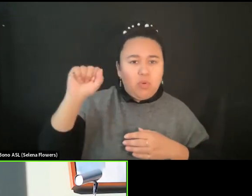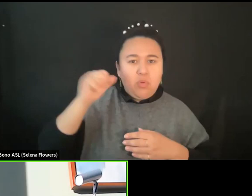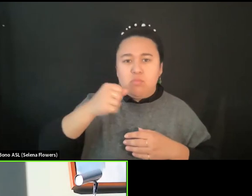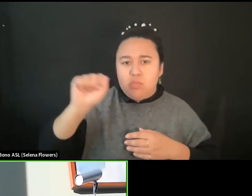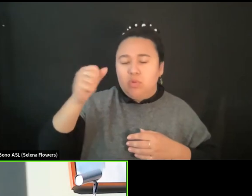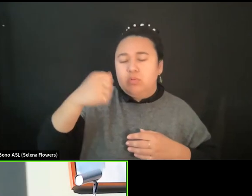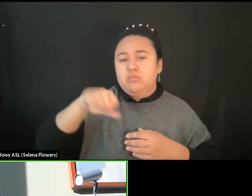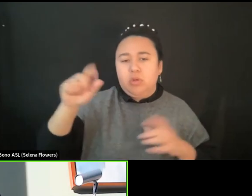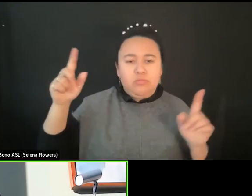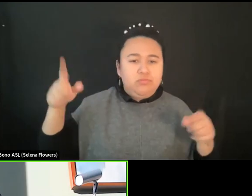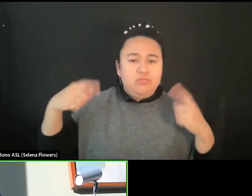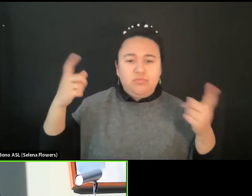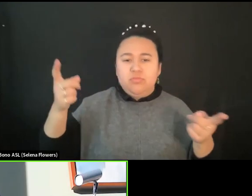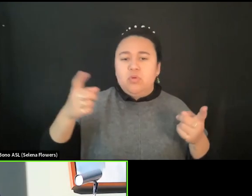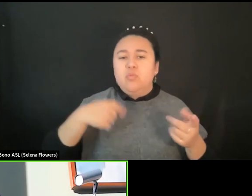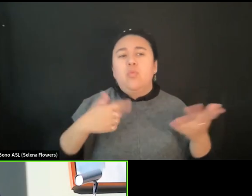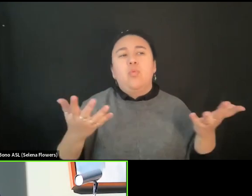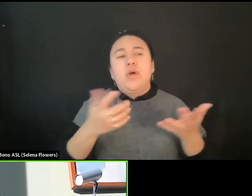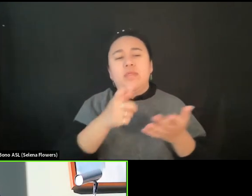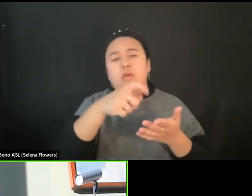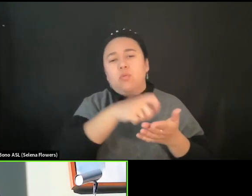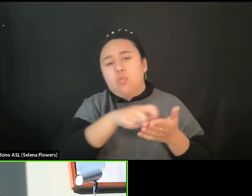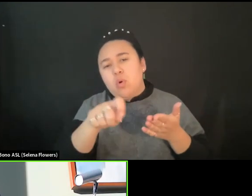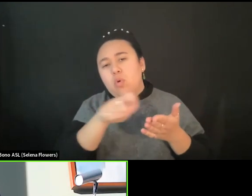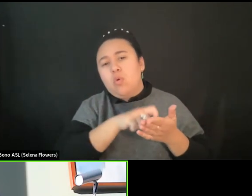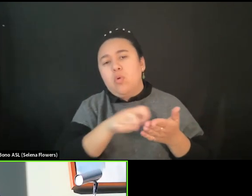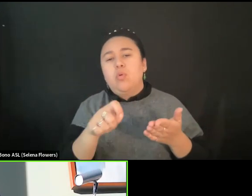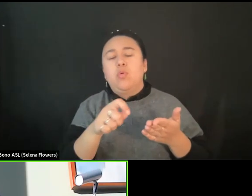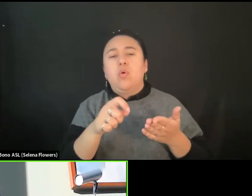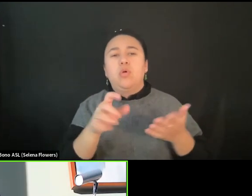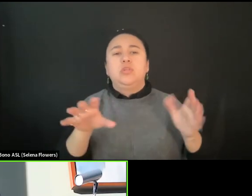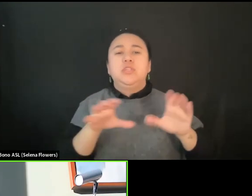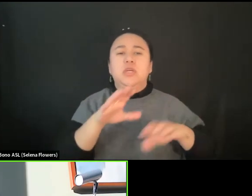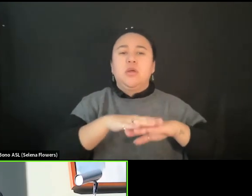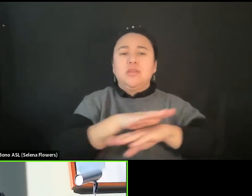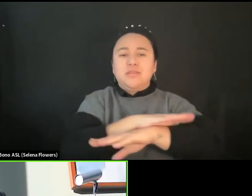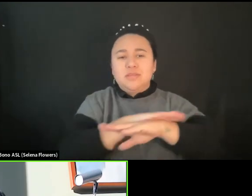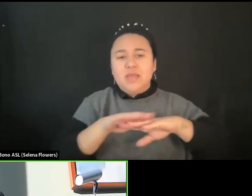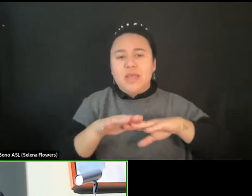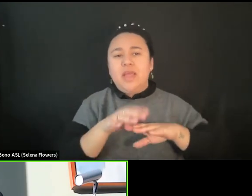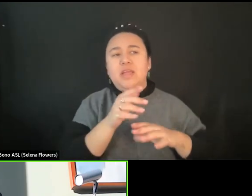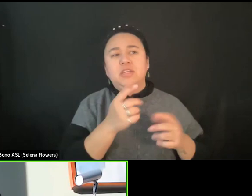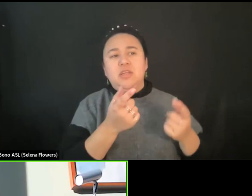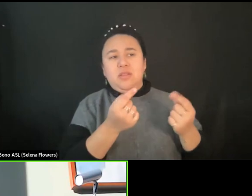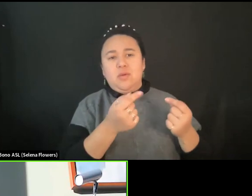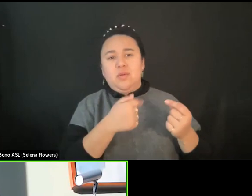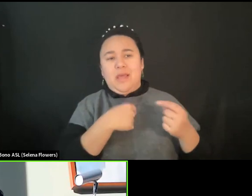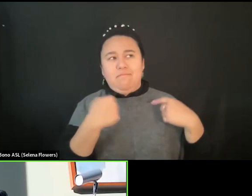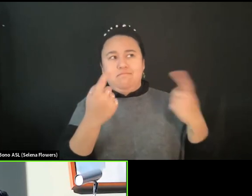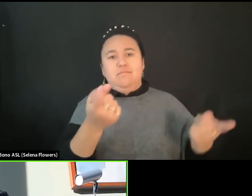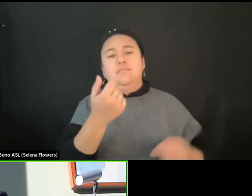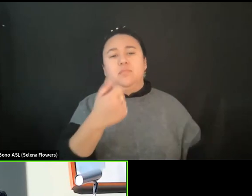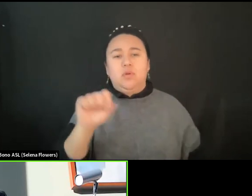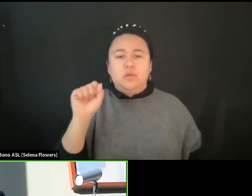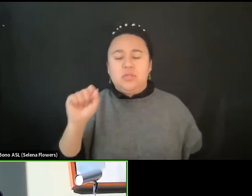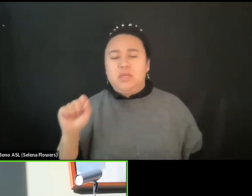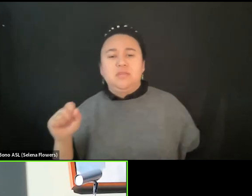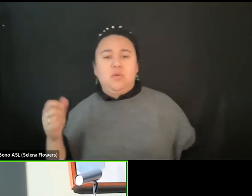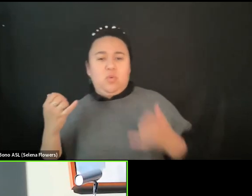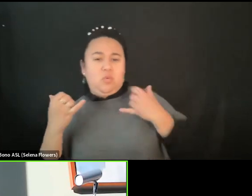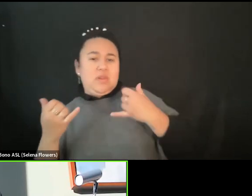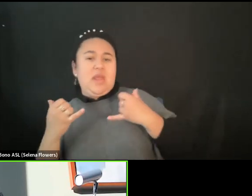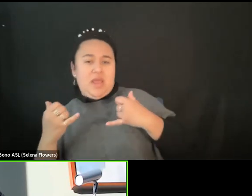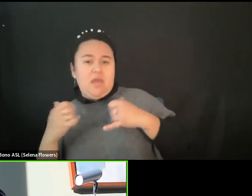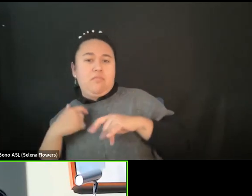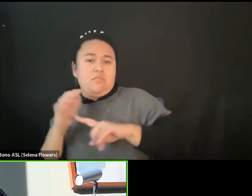Iranian artists wrote or made on stage. That's one thing that I know we're in the